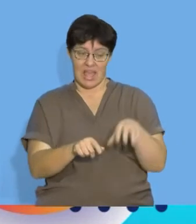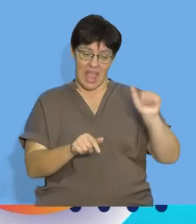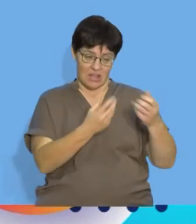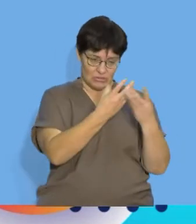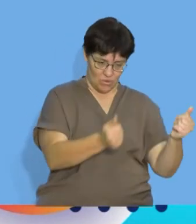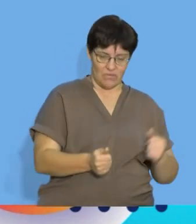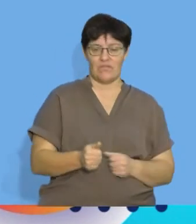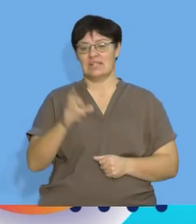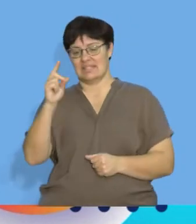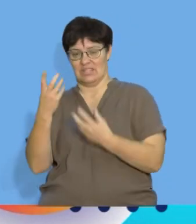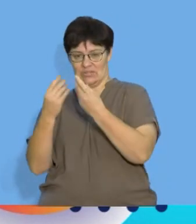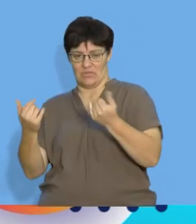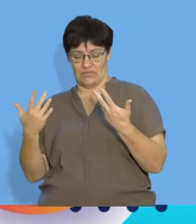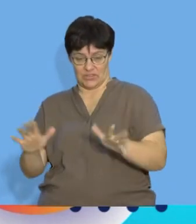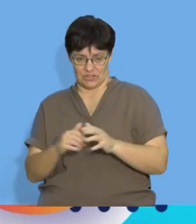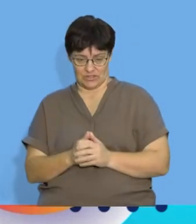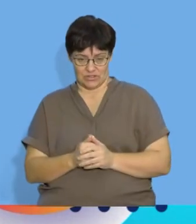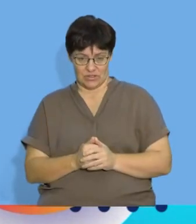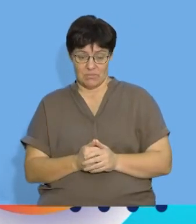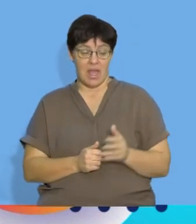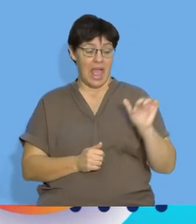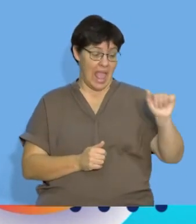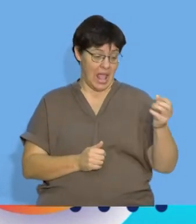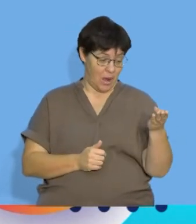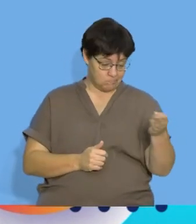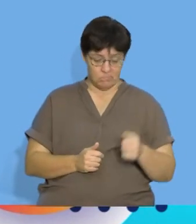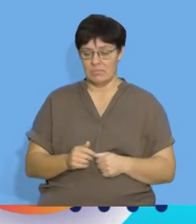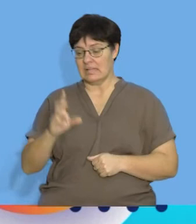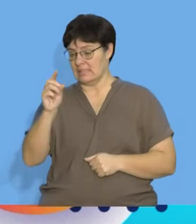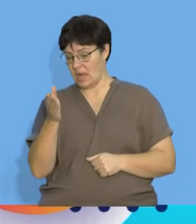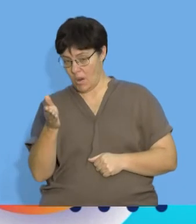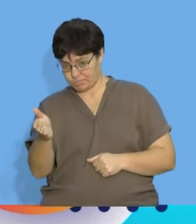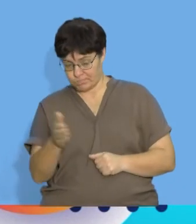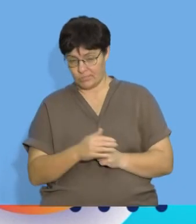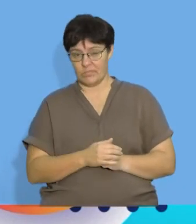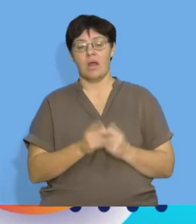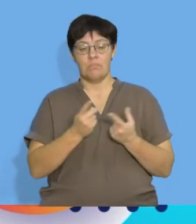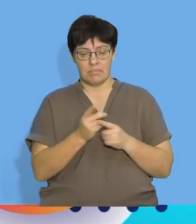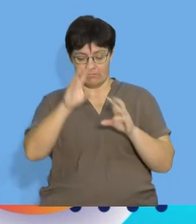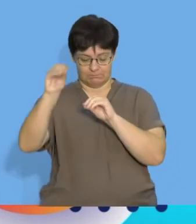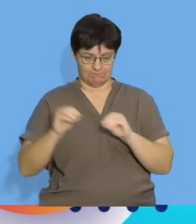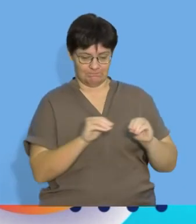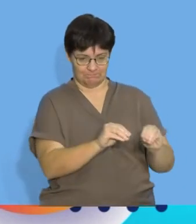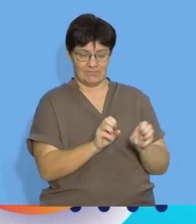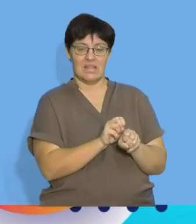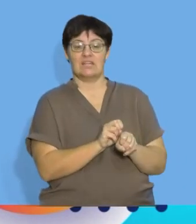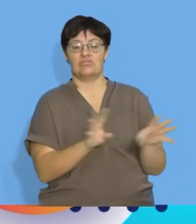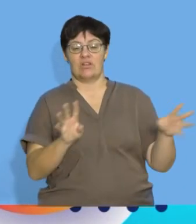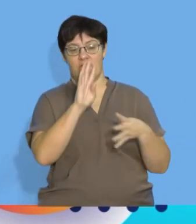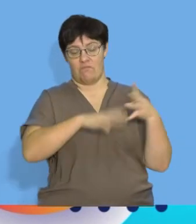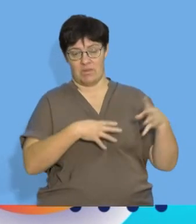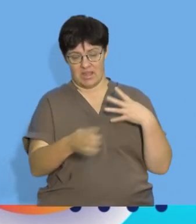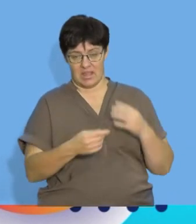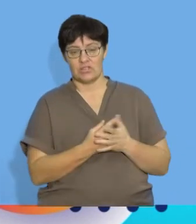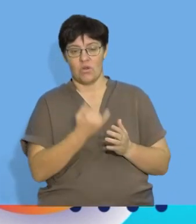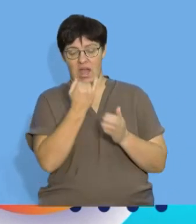once I had A and once I had D I could then substitute it into my general formula to